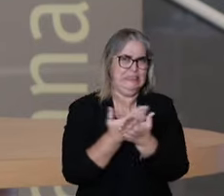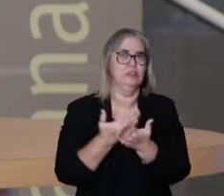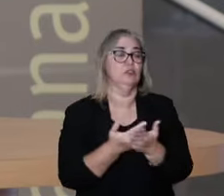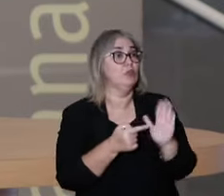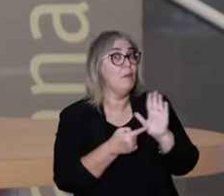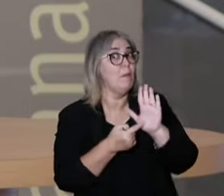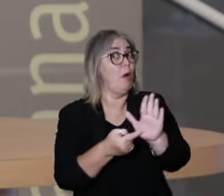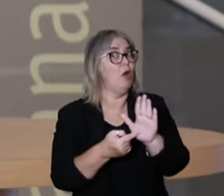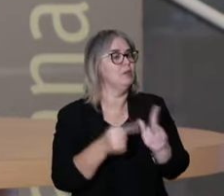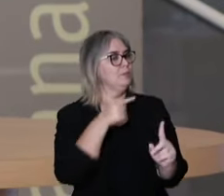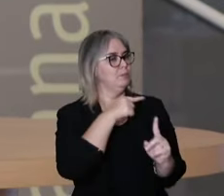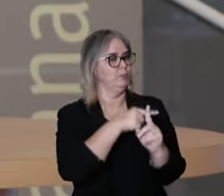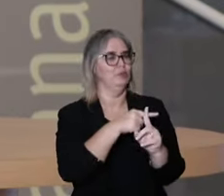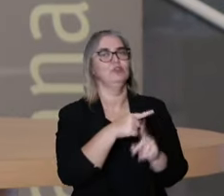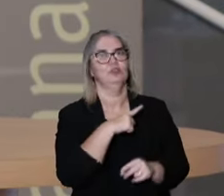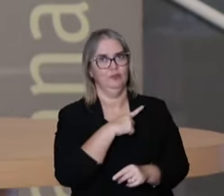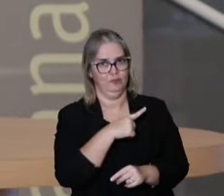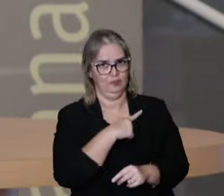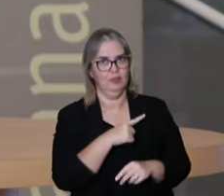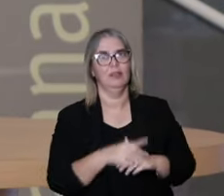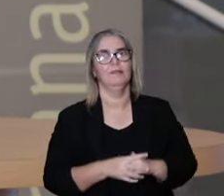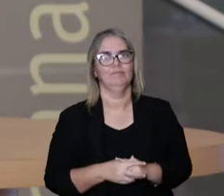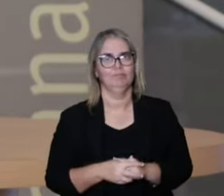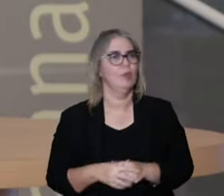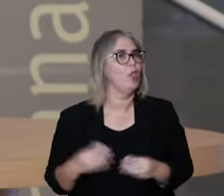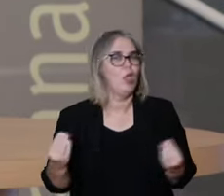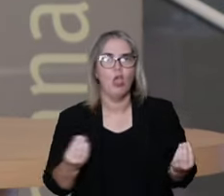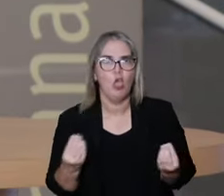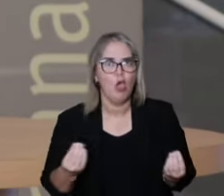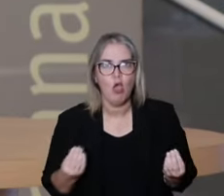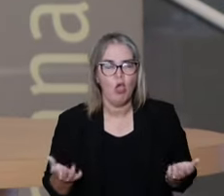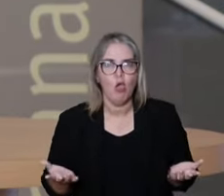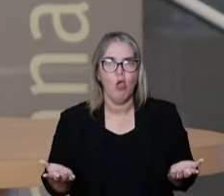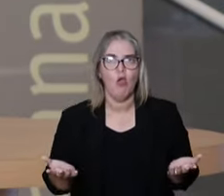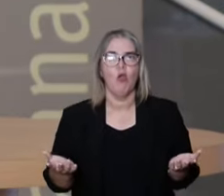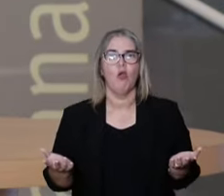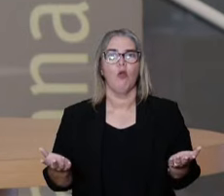so many studies showing the positive effect of all that,